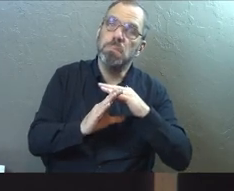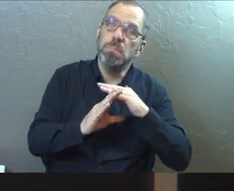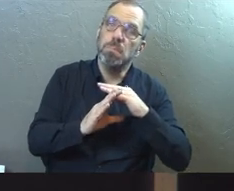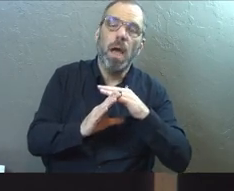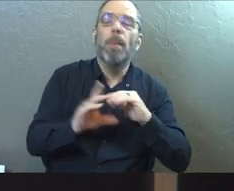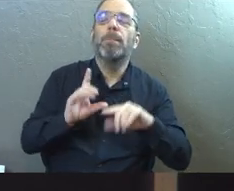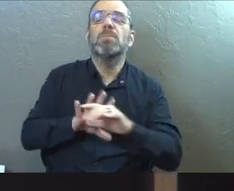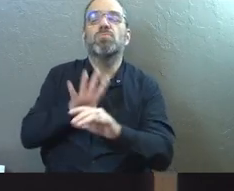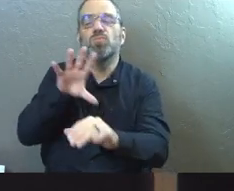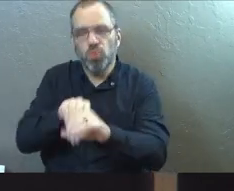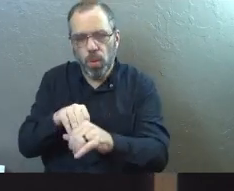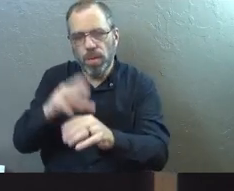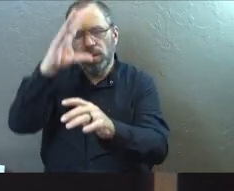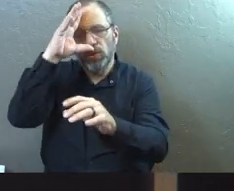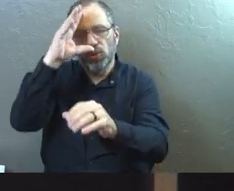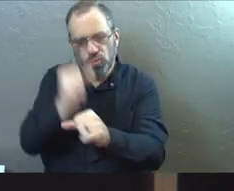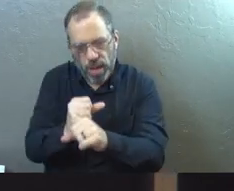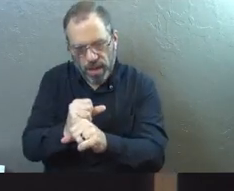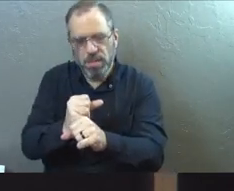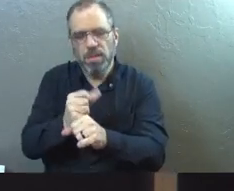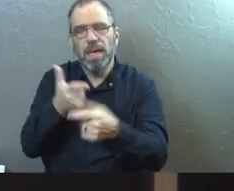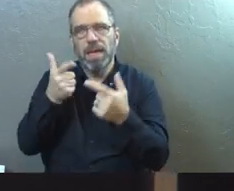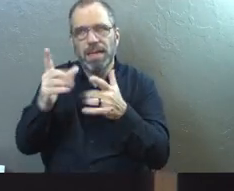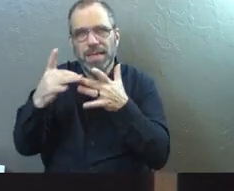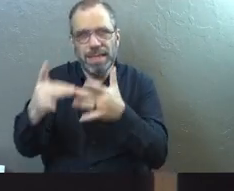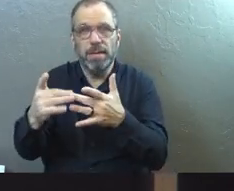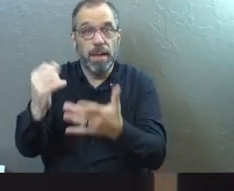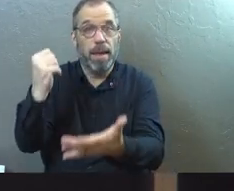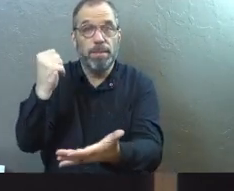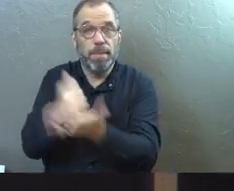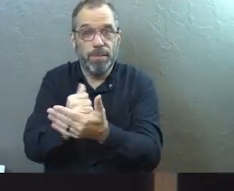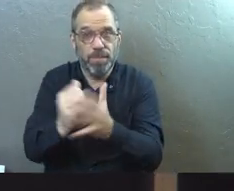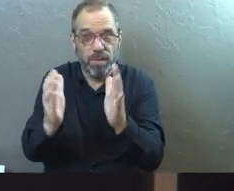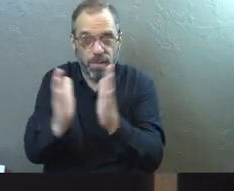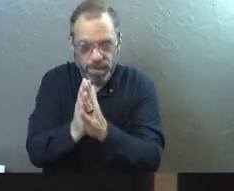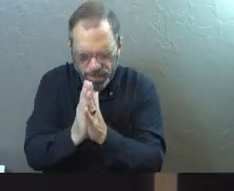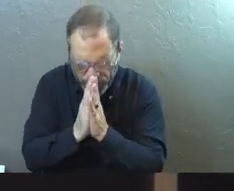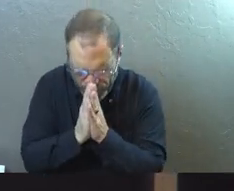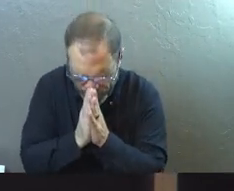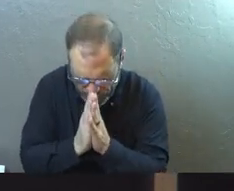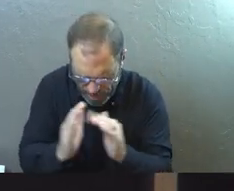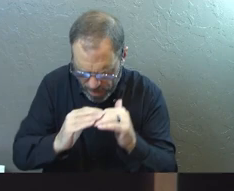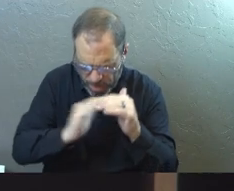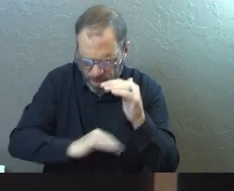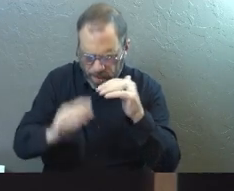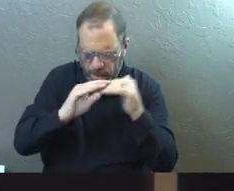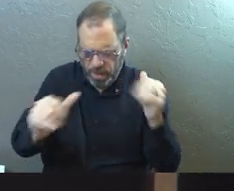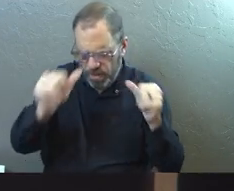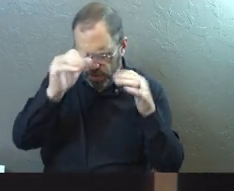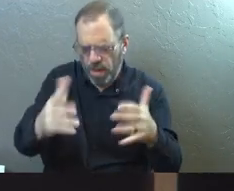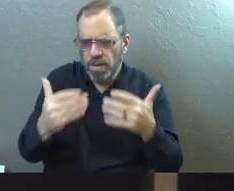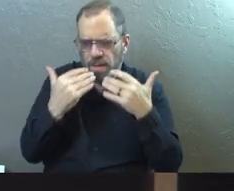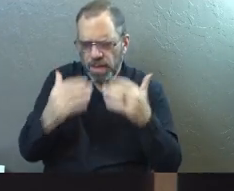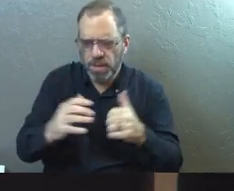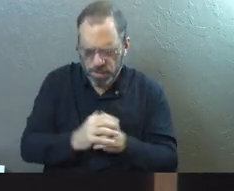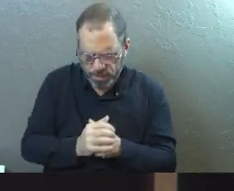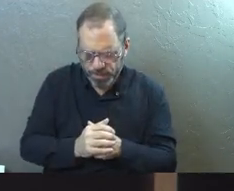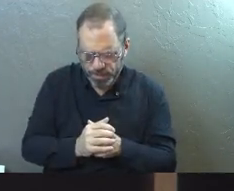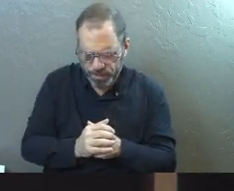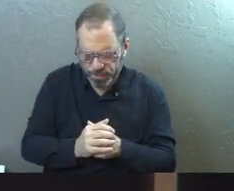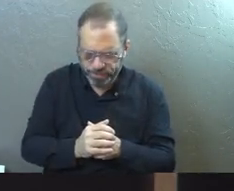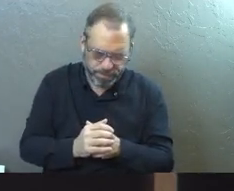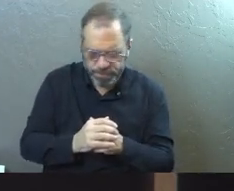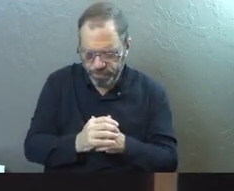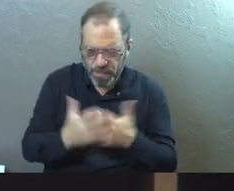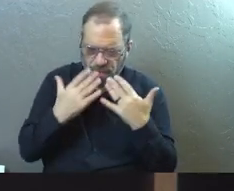and join to trust and to let him lead. Amen? Let's pray. Heavenly Father we thank you so much for today. God we thank you